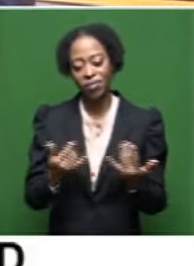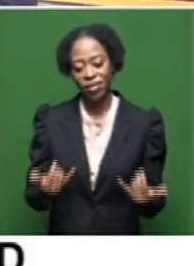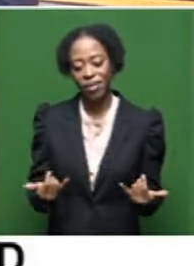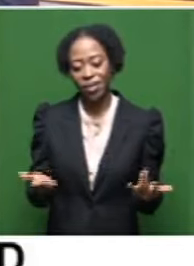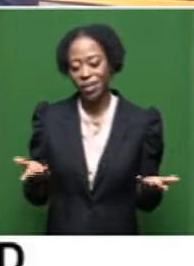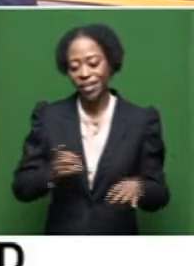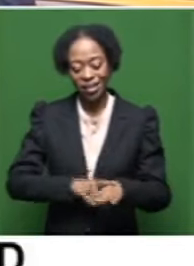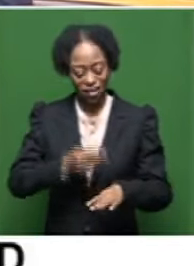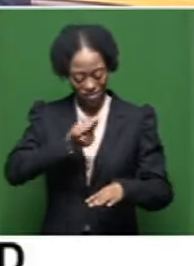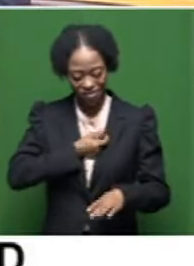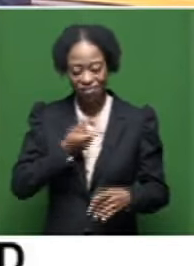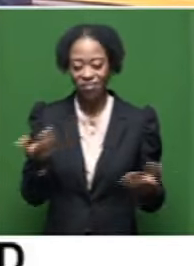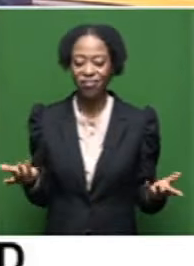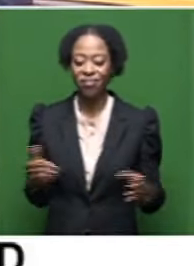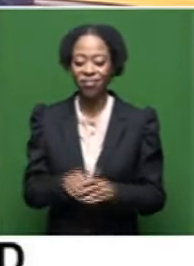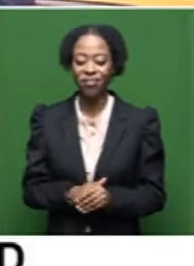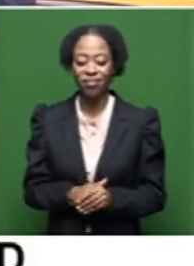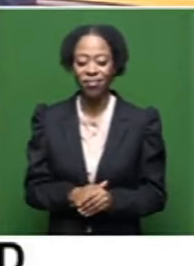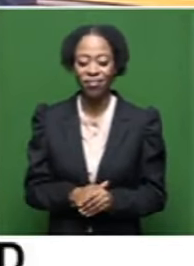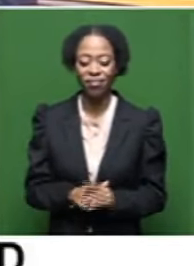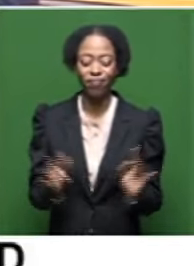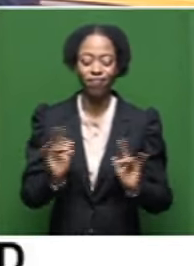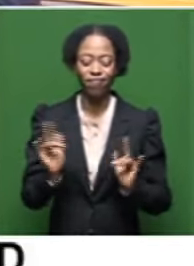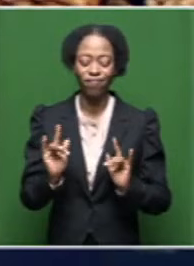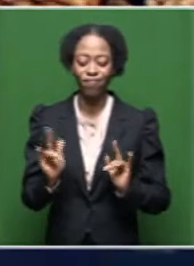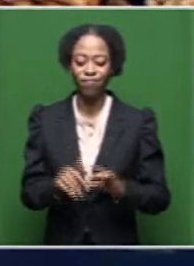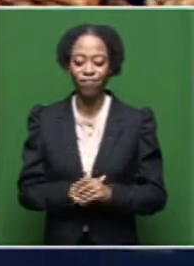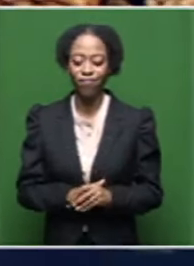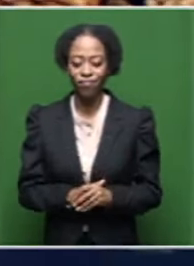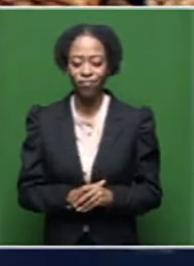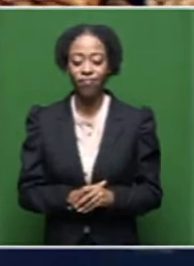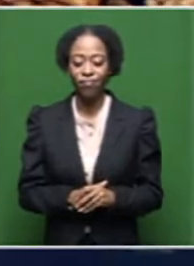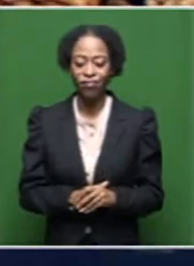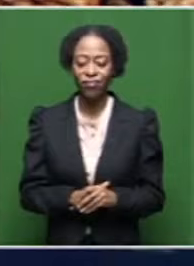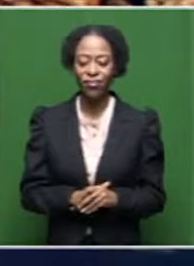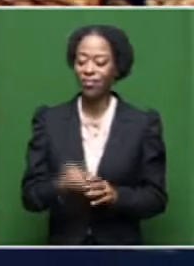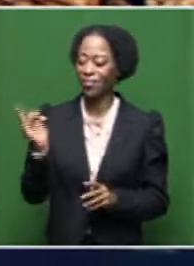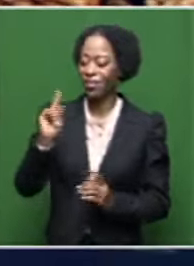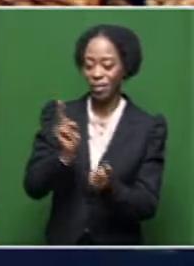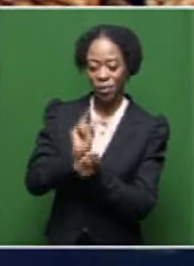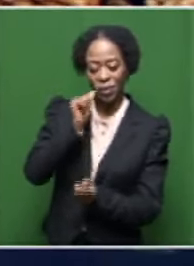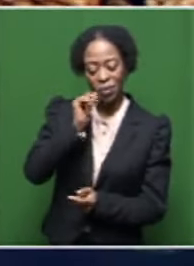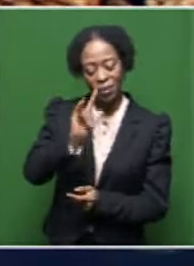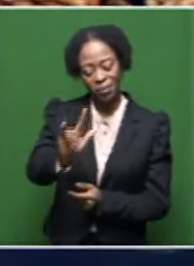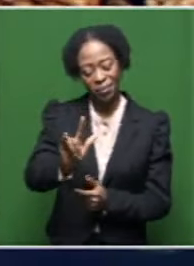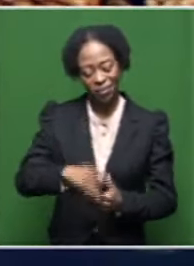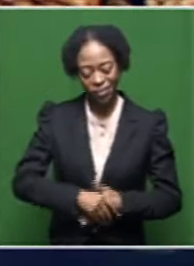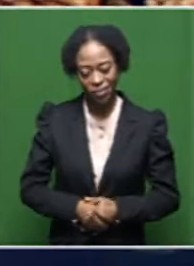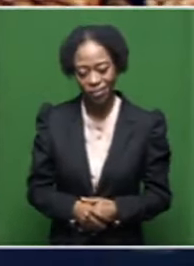that's all our time this morning, Leanne. that's where we'll leave it for today. Yeah. Very quick. Goodbye from me. See you tomorrow. Bye-bye everyone.